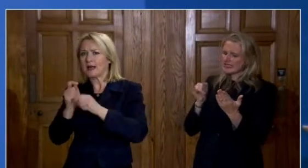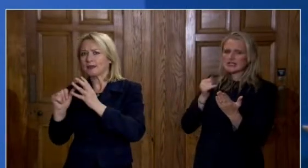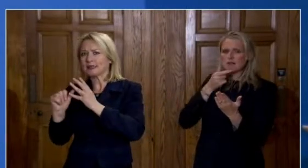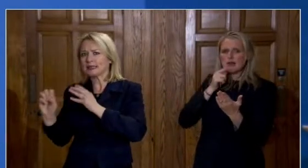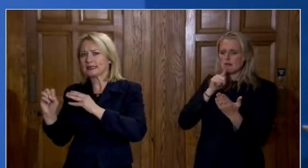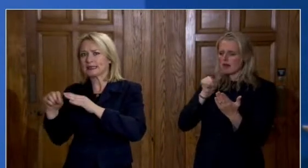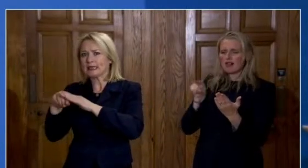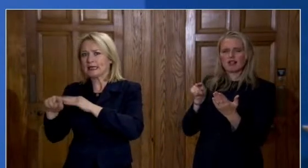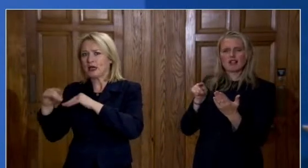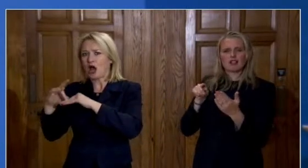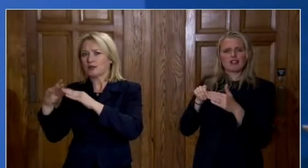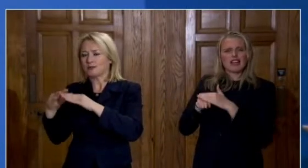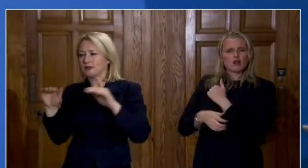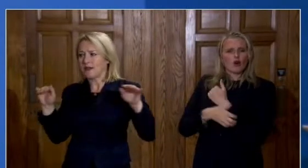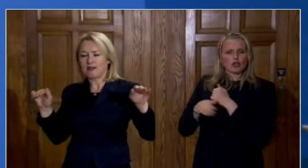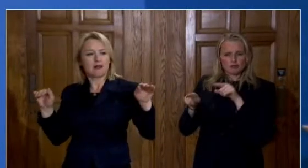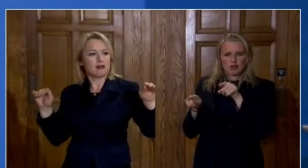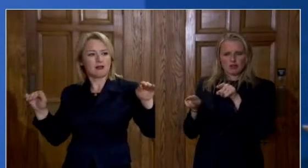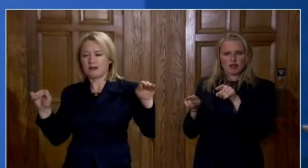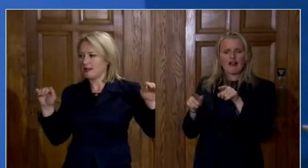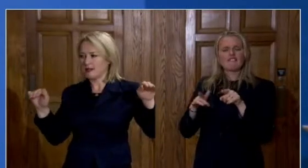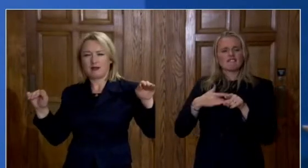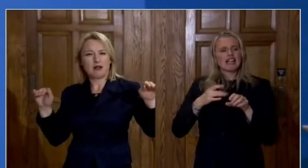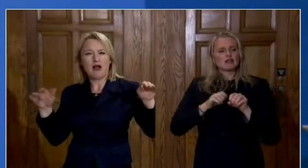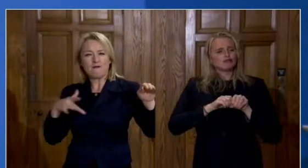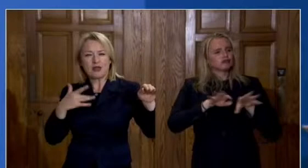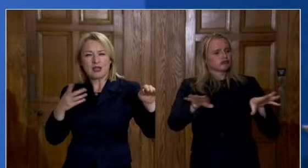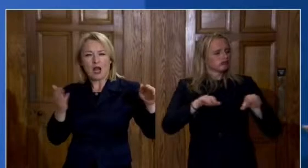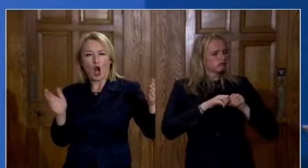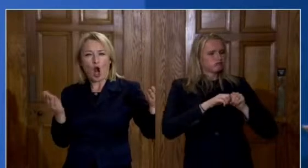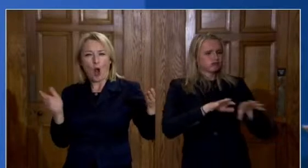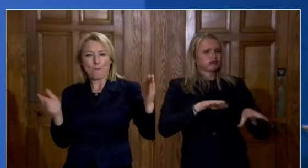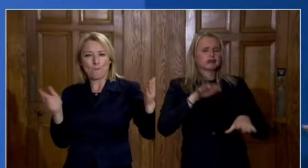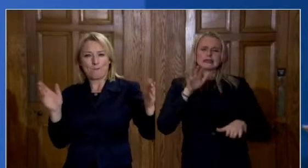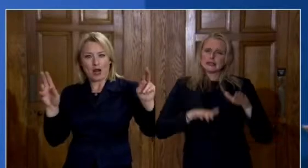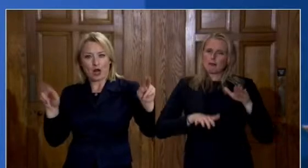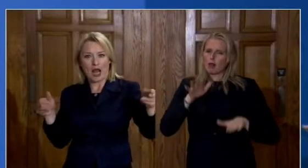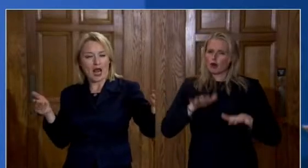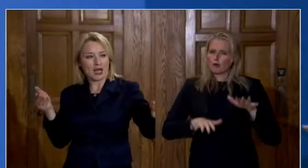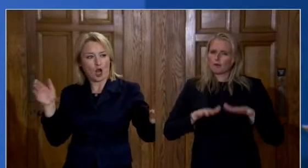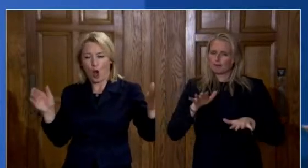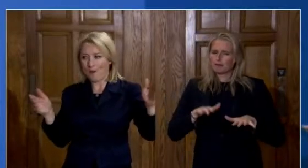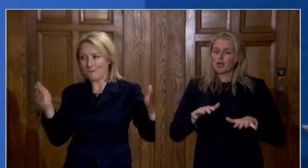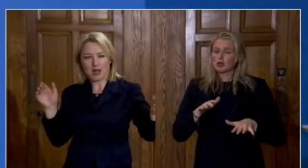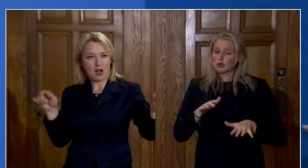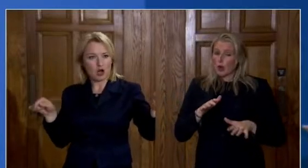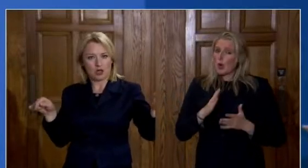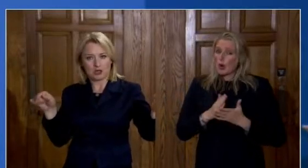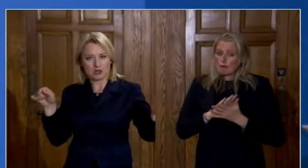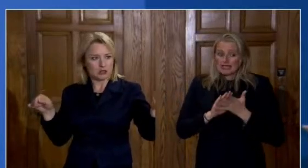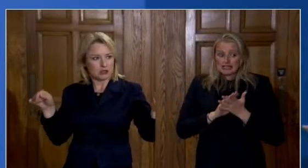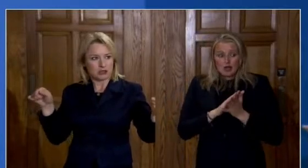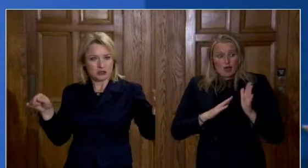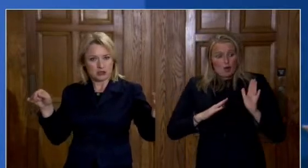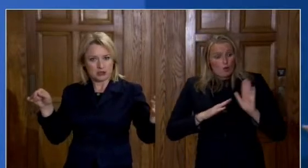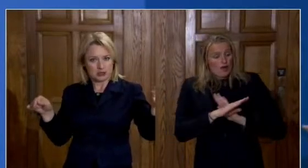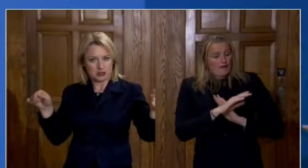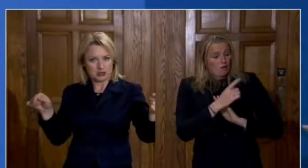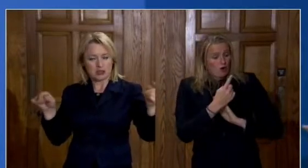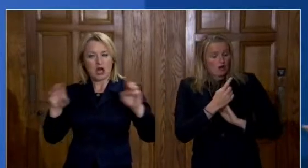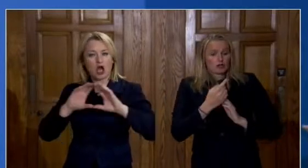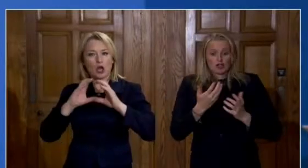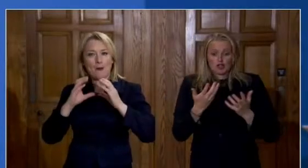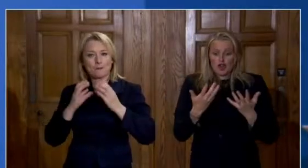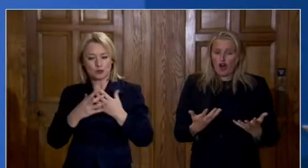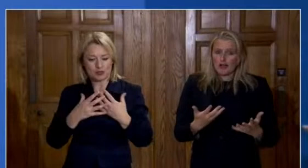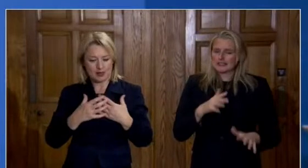think that the level of community infection would be pretty much the same so there's a fairly constant feed through of community cases